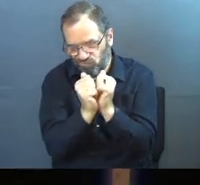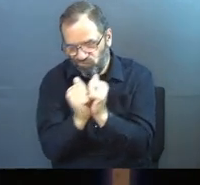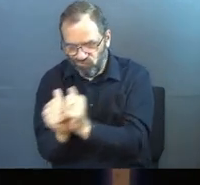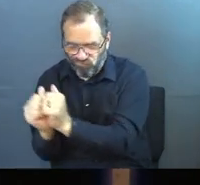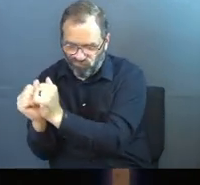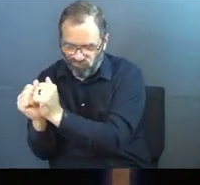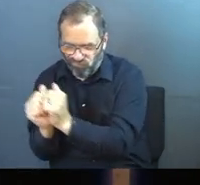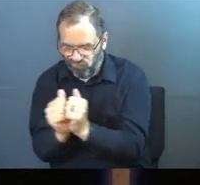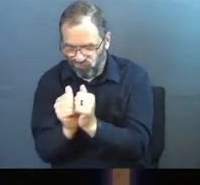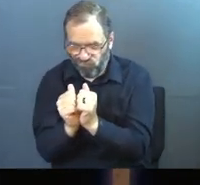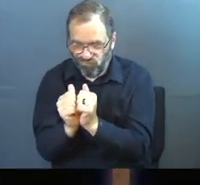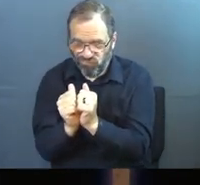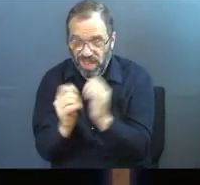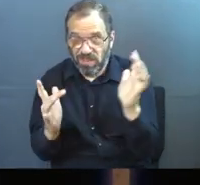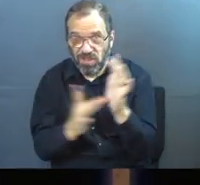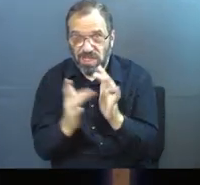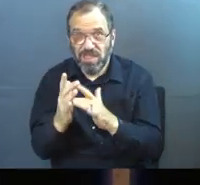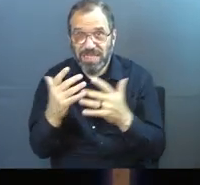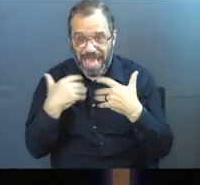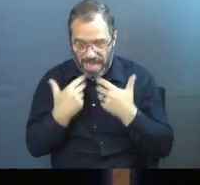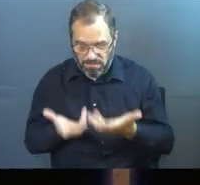And he's got things to give to you.